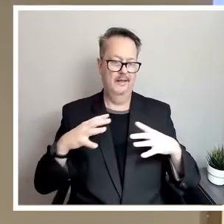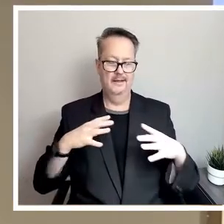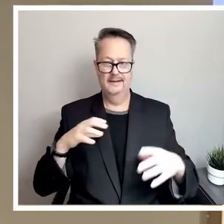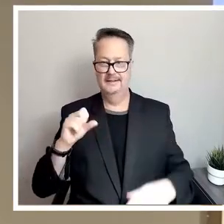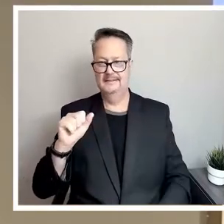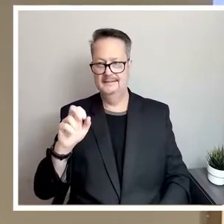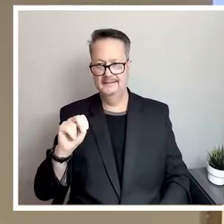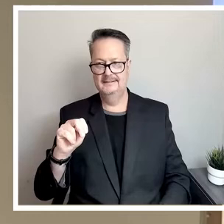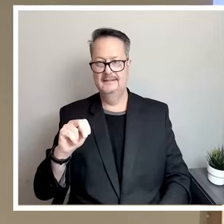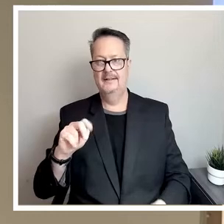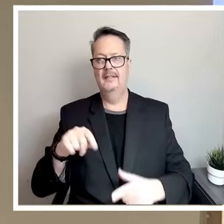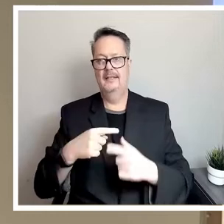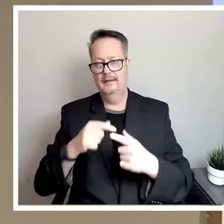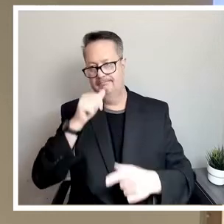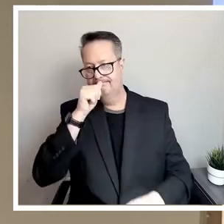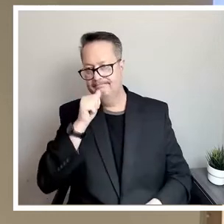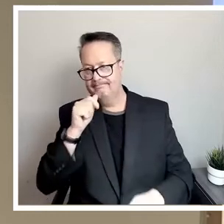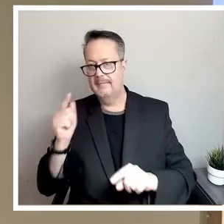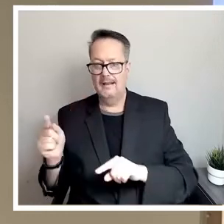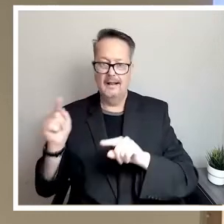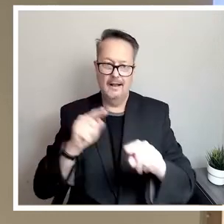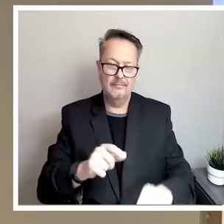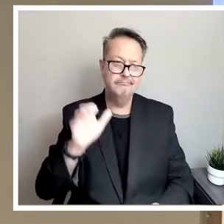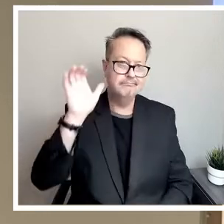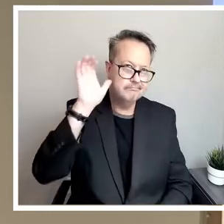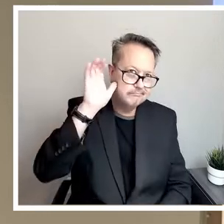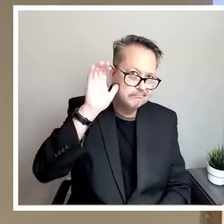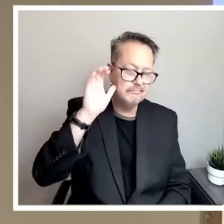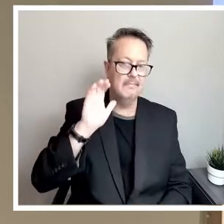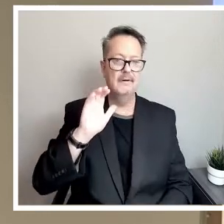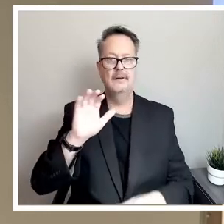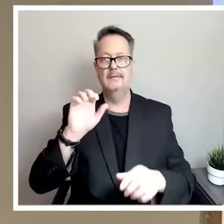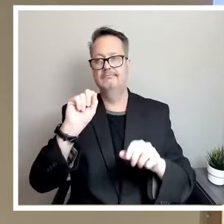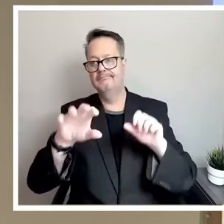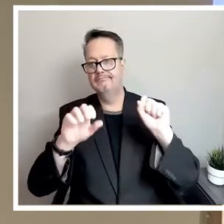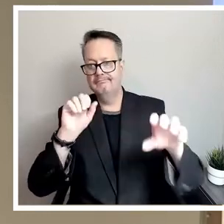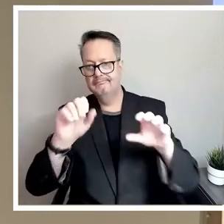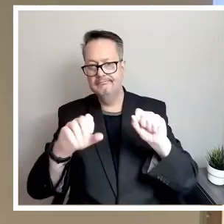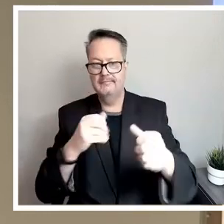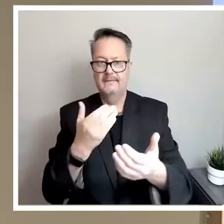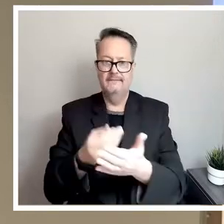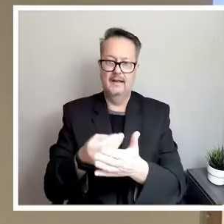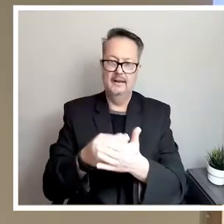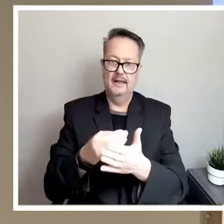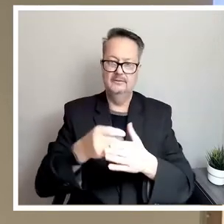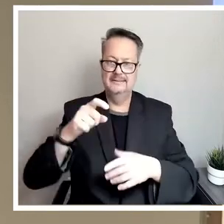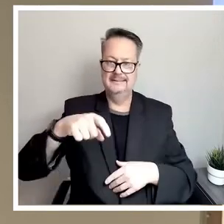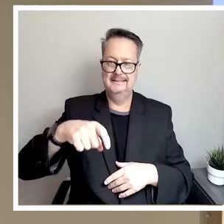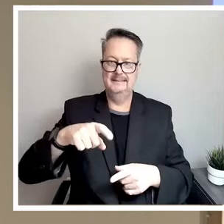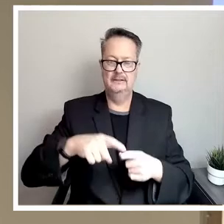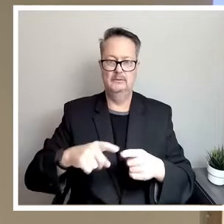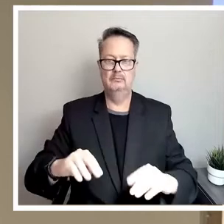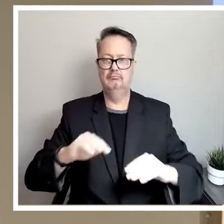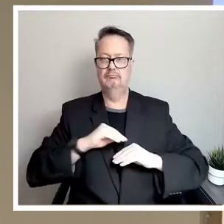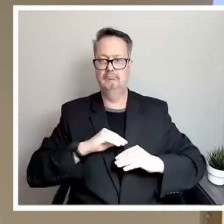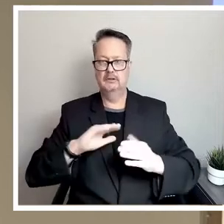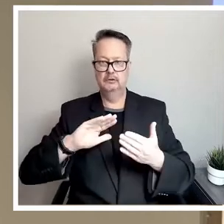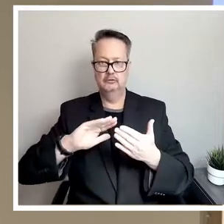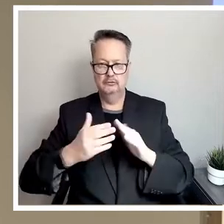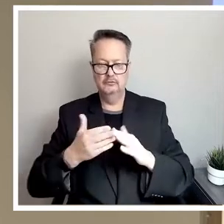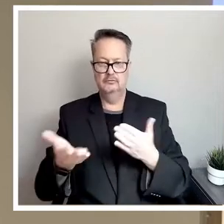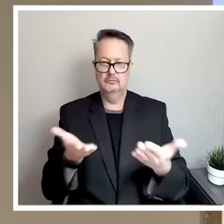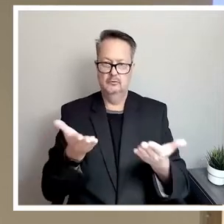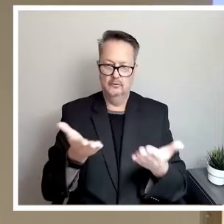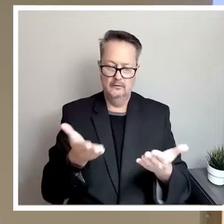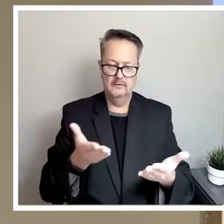to hear what we have to say about our financial need in serving our community. So I just want to thank everybody for